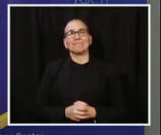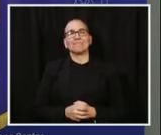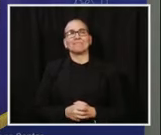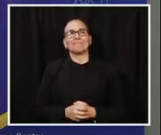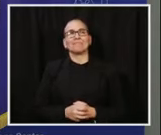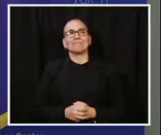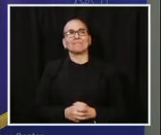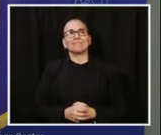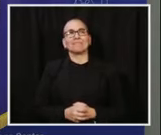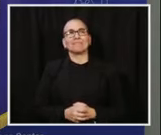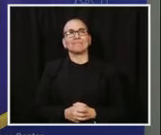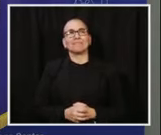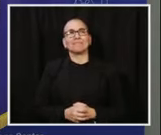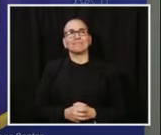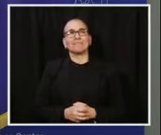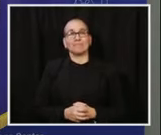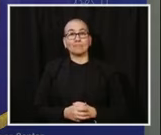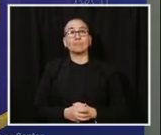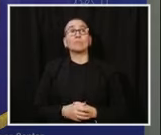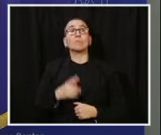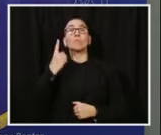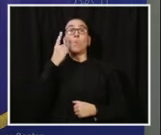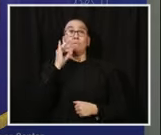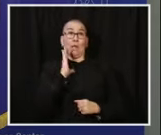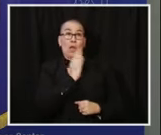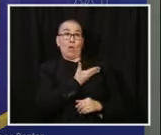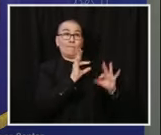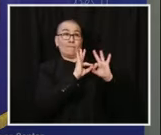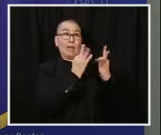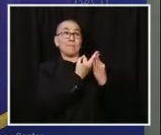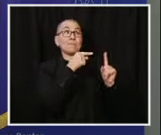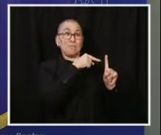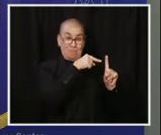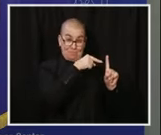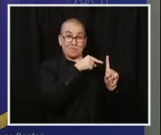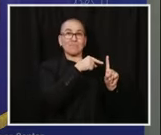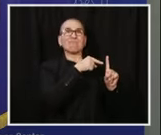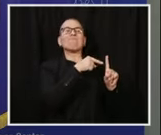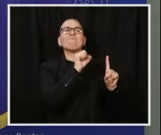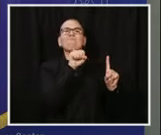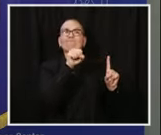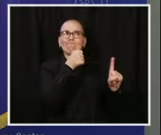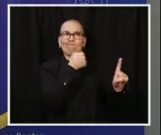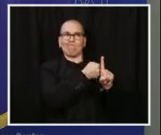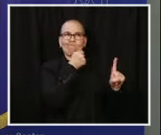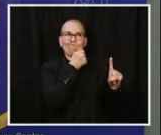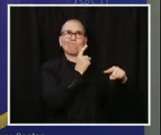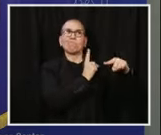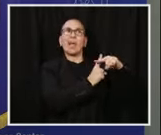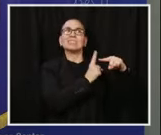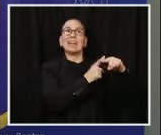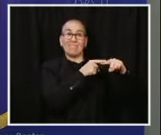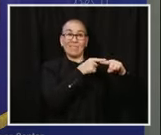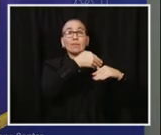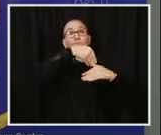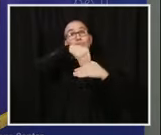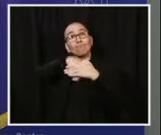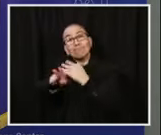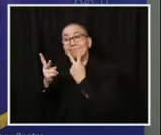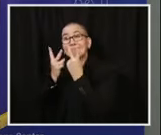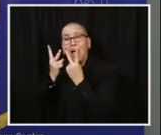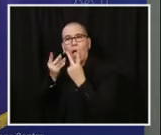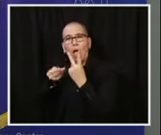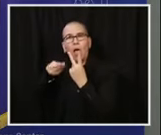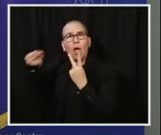for COVID, and unfortunately that resident tested positive shortly after as well.